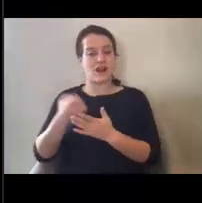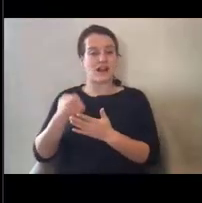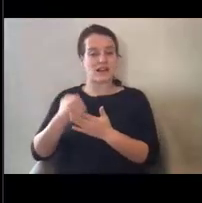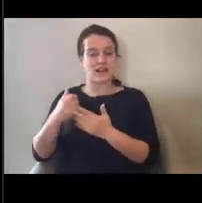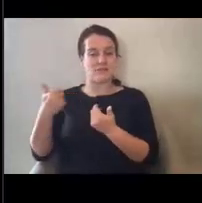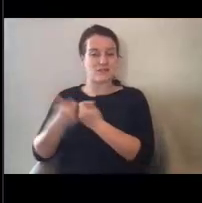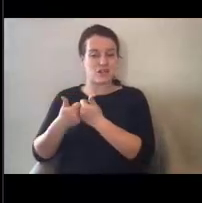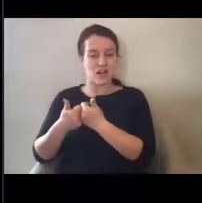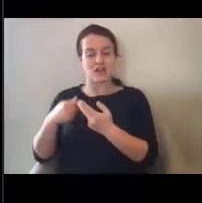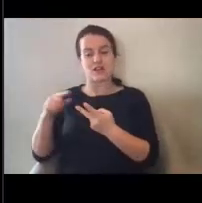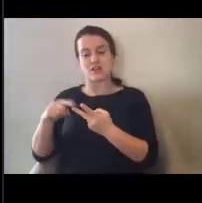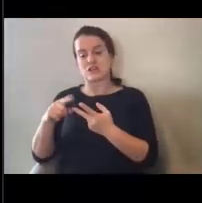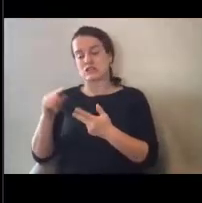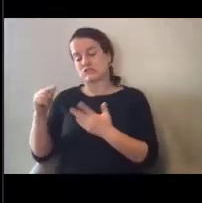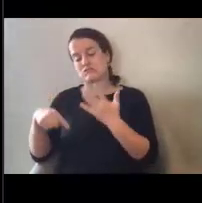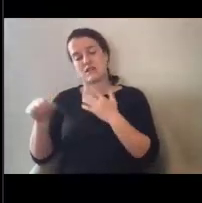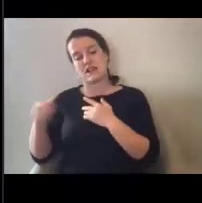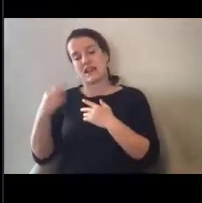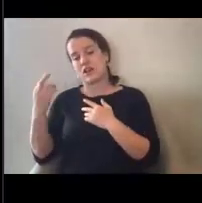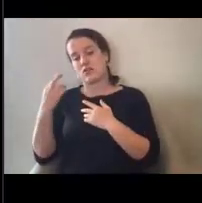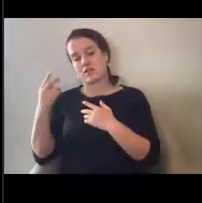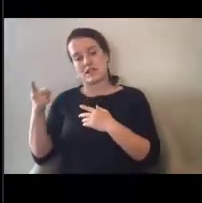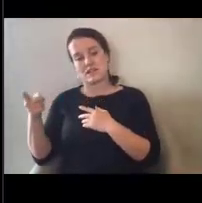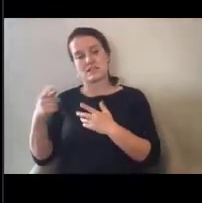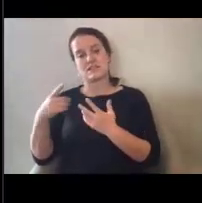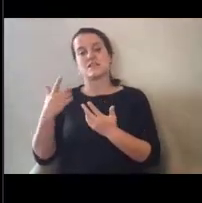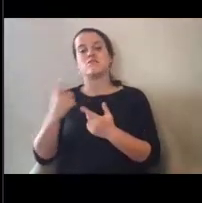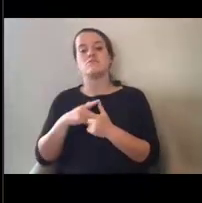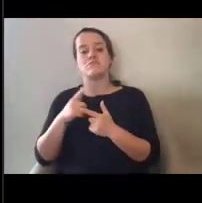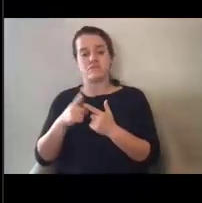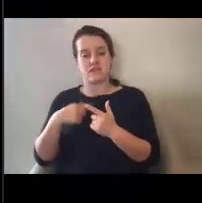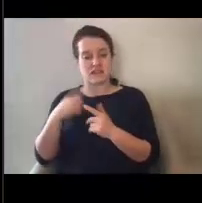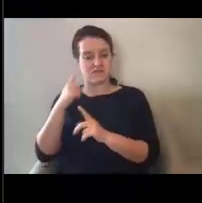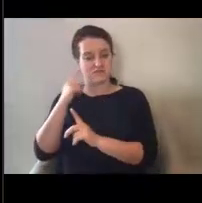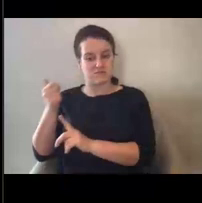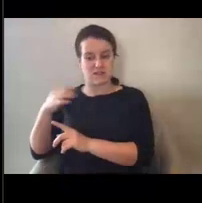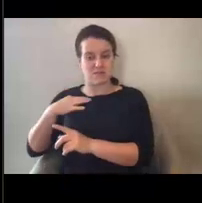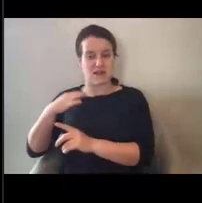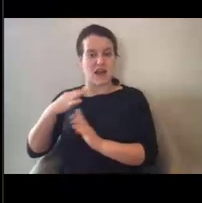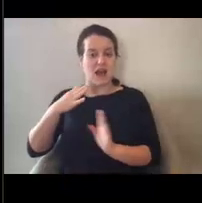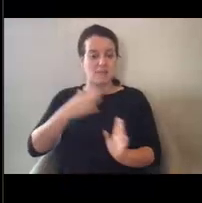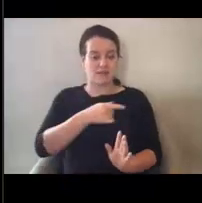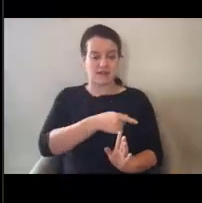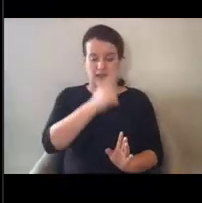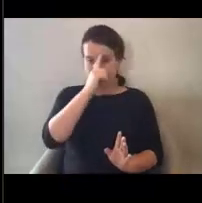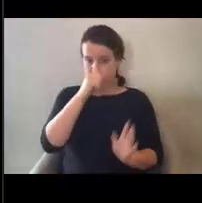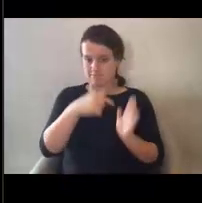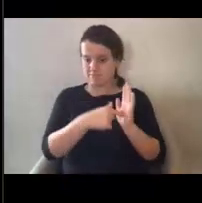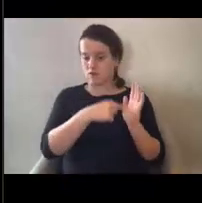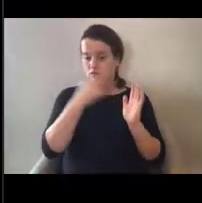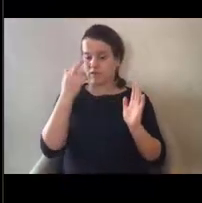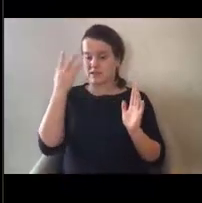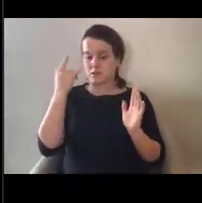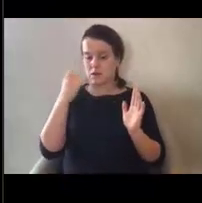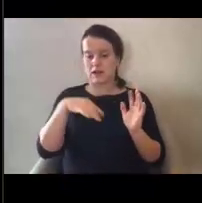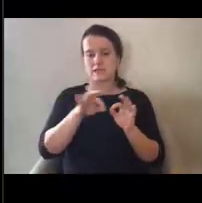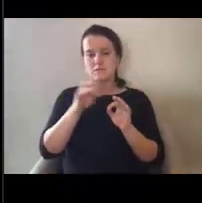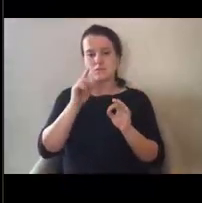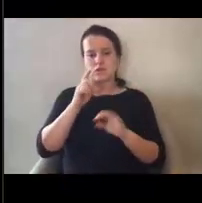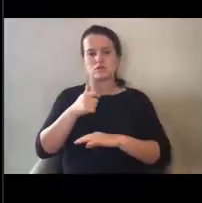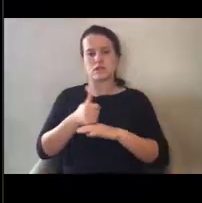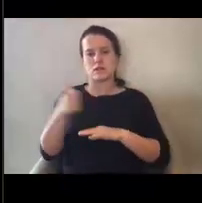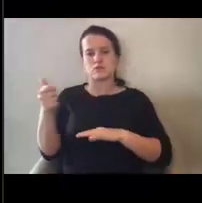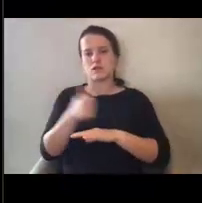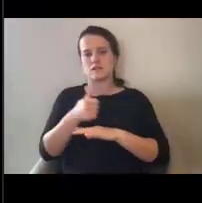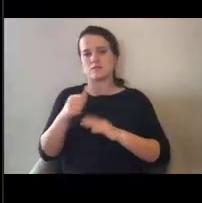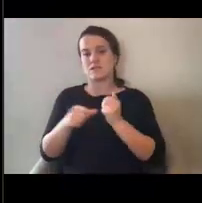or really any reason at all on the app, you know, and it's up to the applicant to demonstrate why that transportation assistance